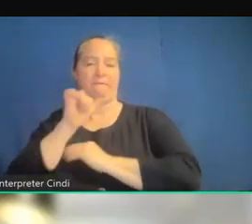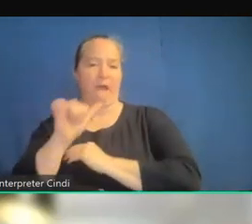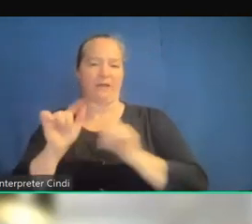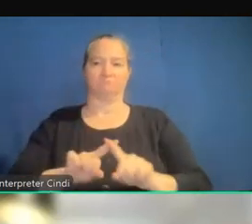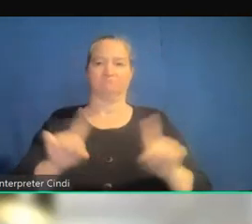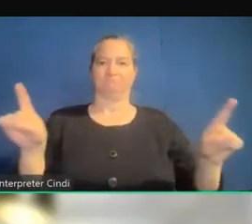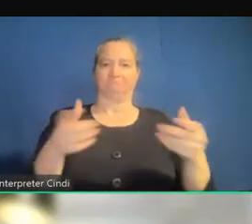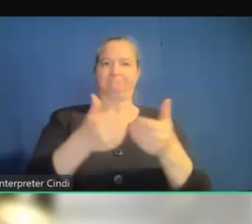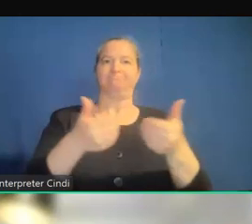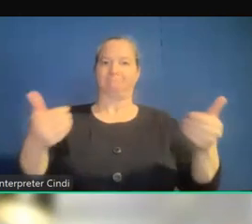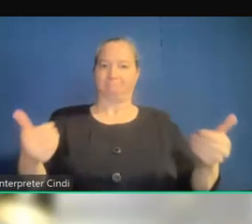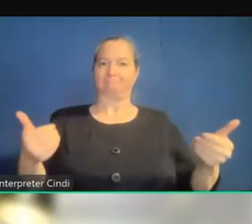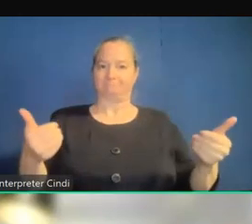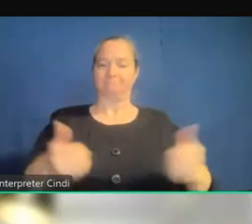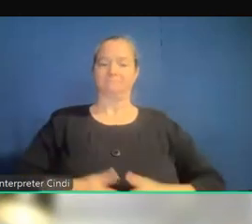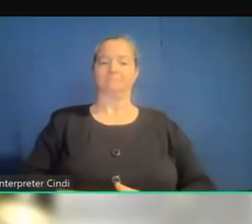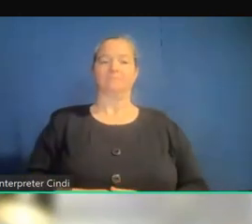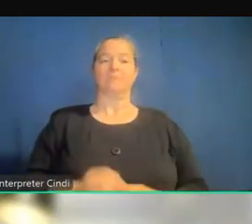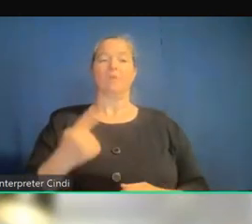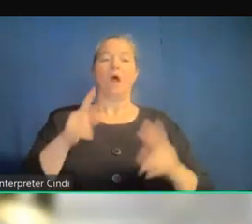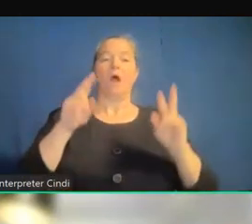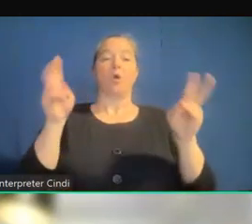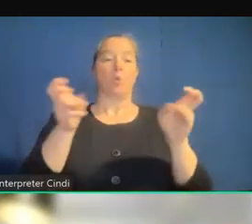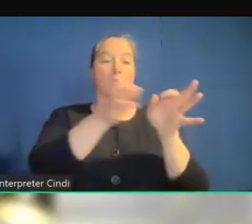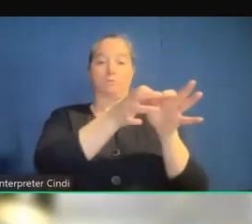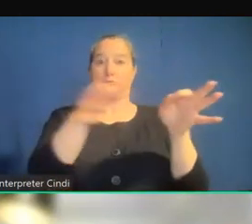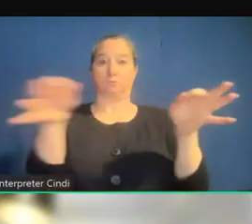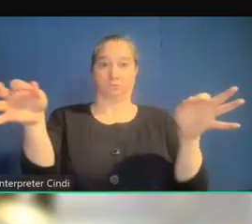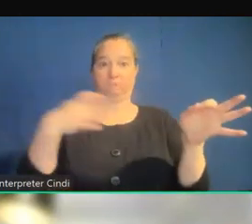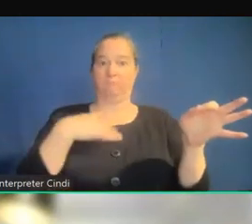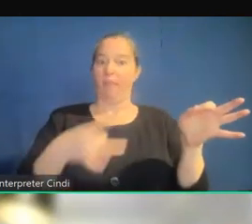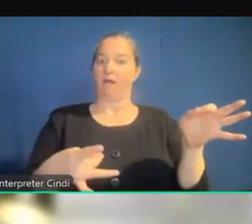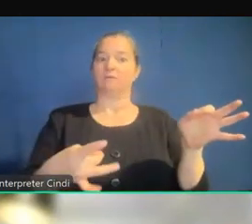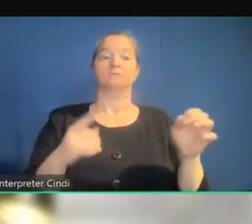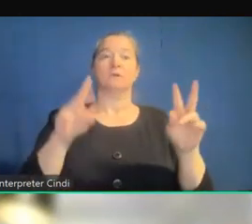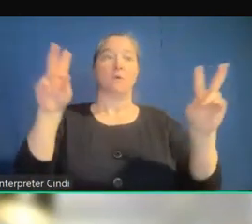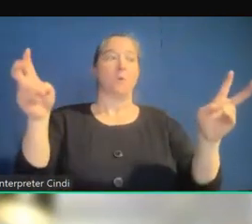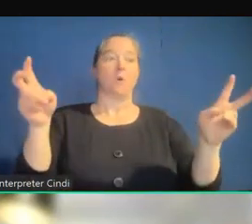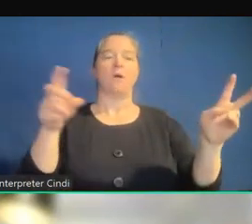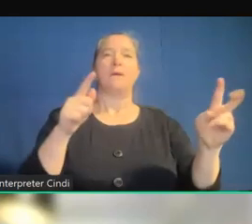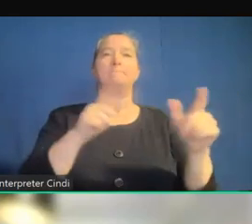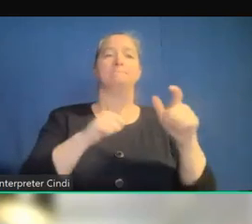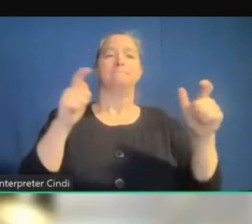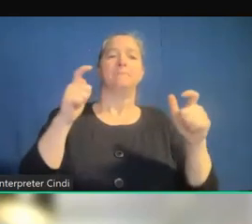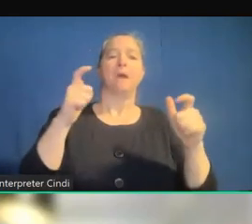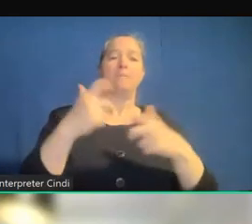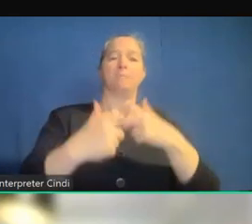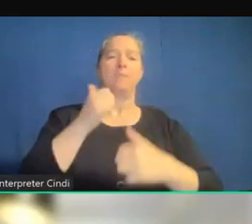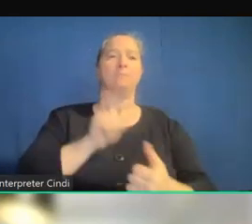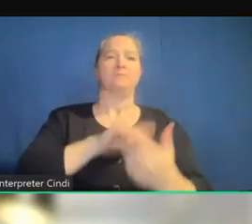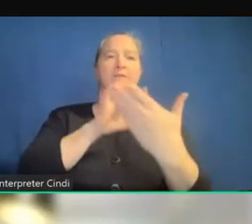And we liked this quote that said, one of the biggest problems facing the deaf community is the healthcare